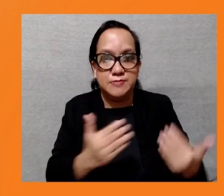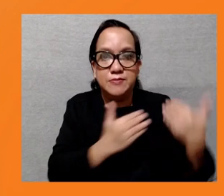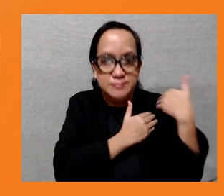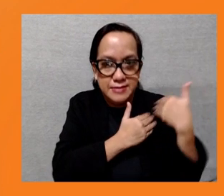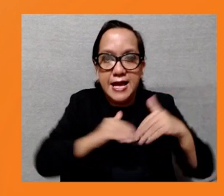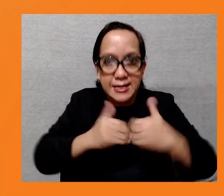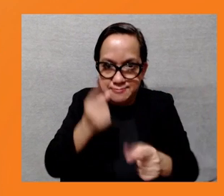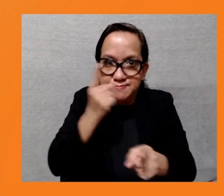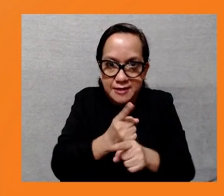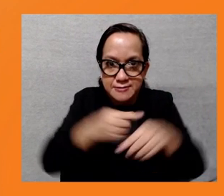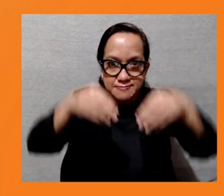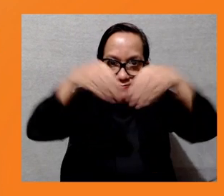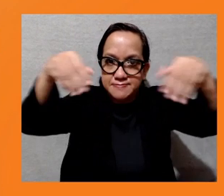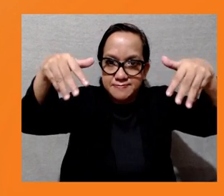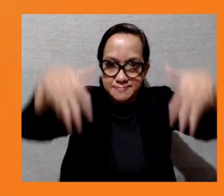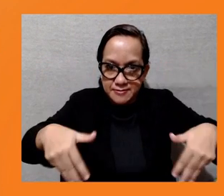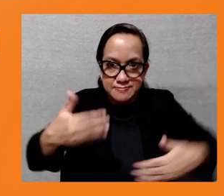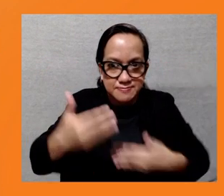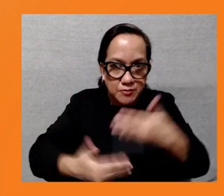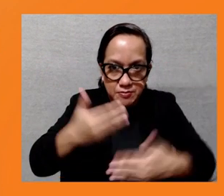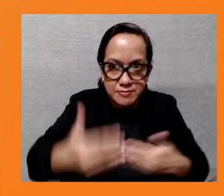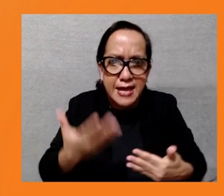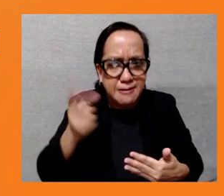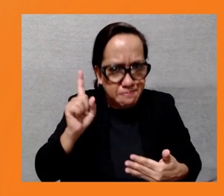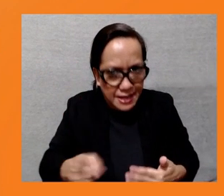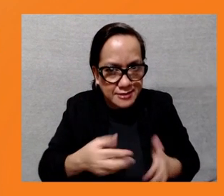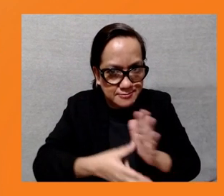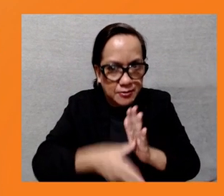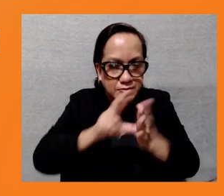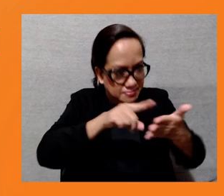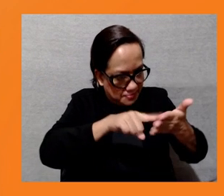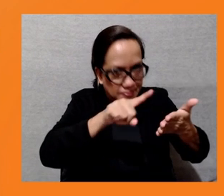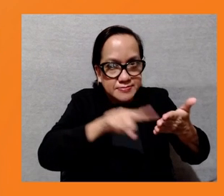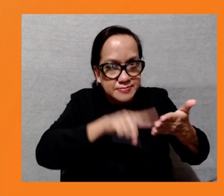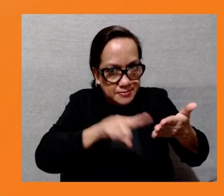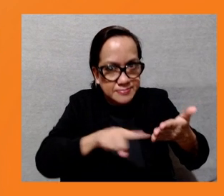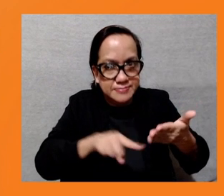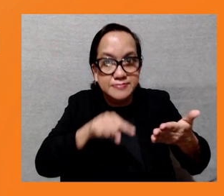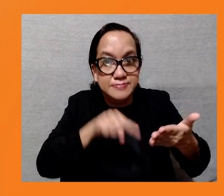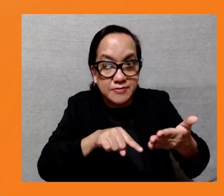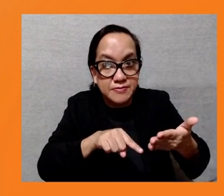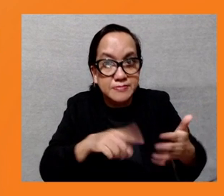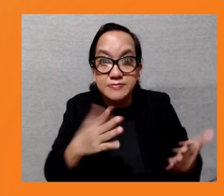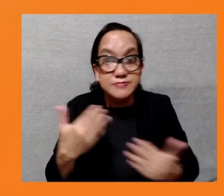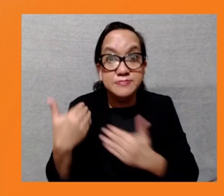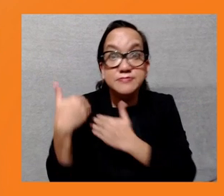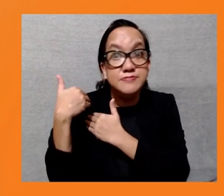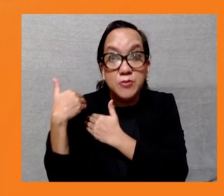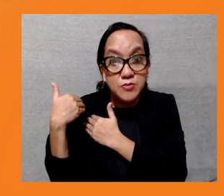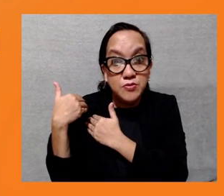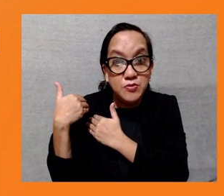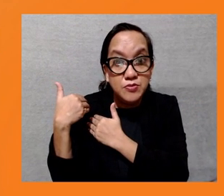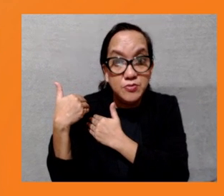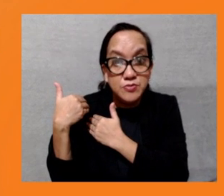Initially, was seen that that review would wait until the safeguard policy update was completed